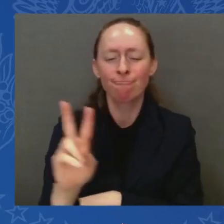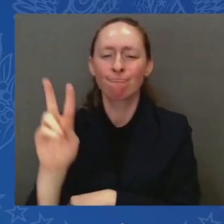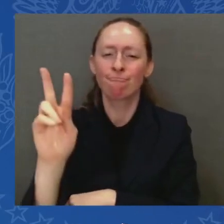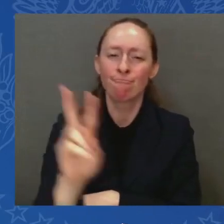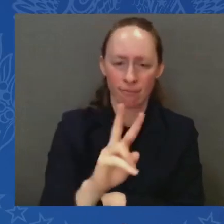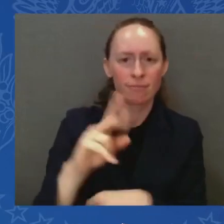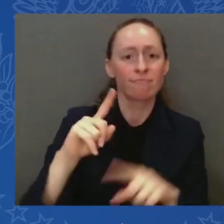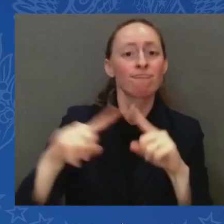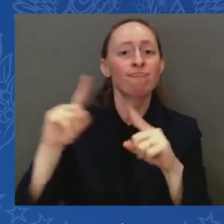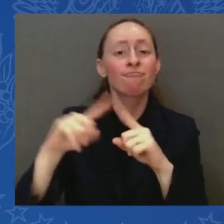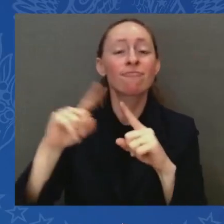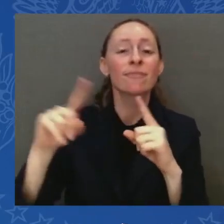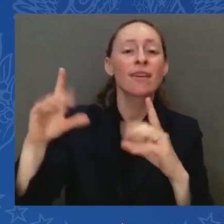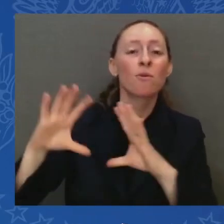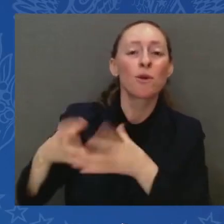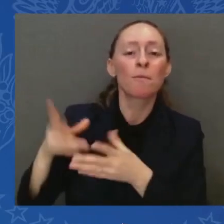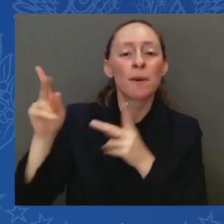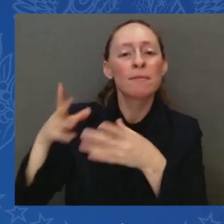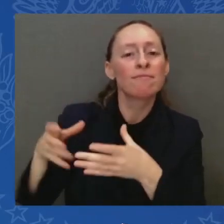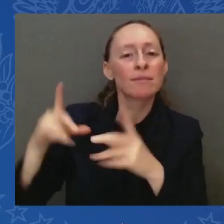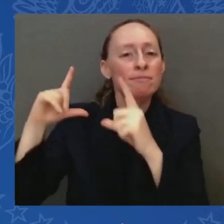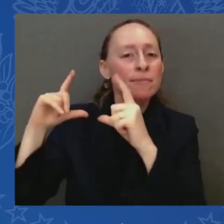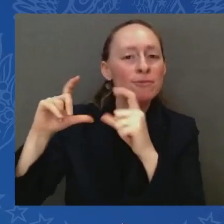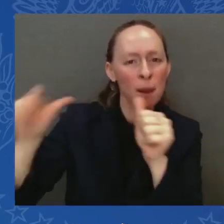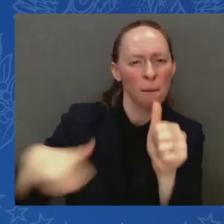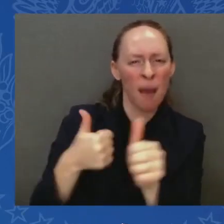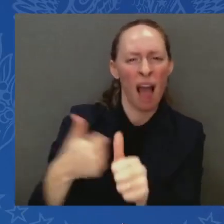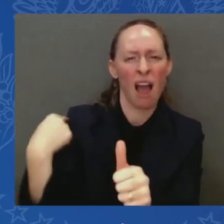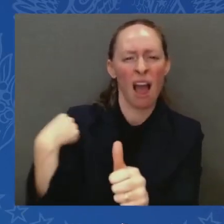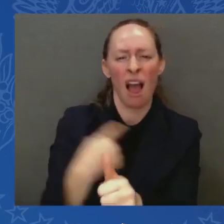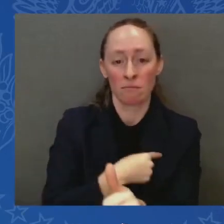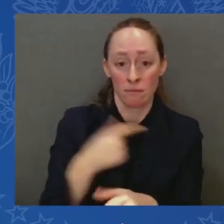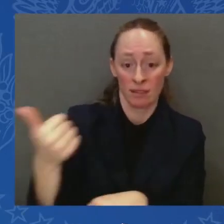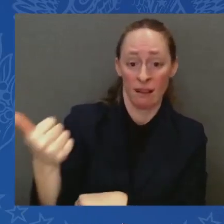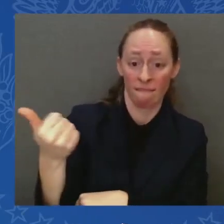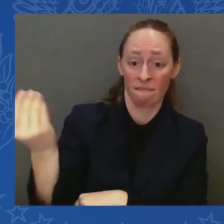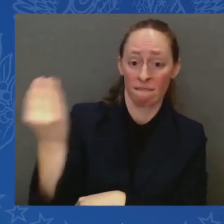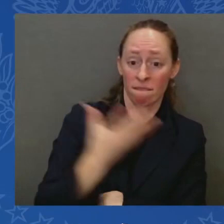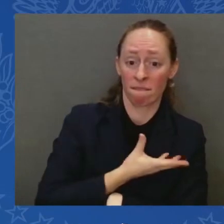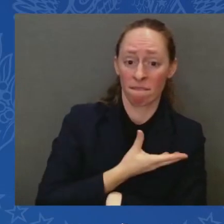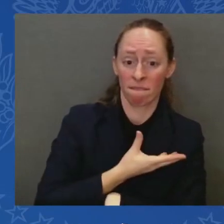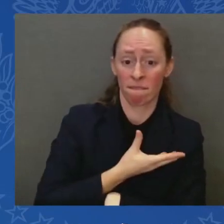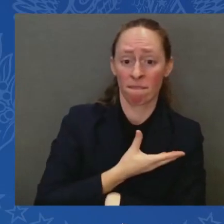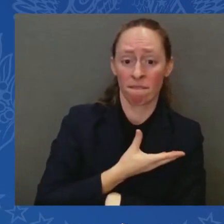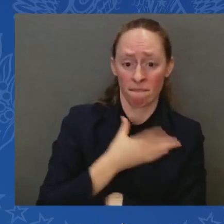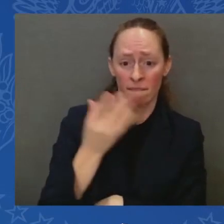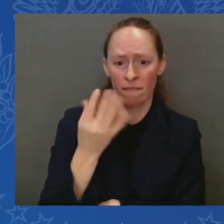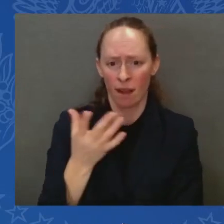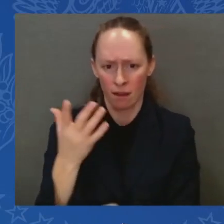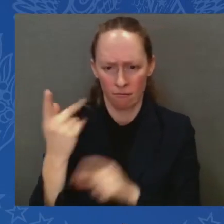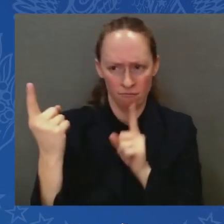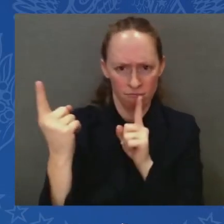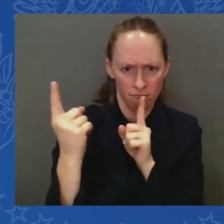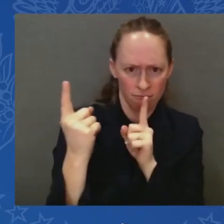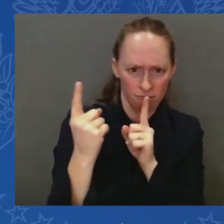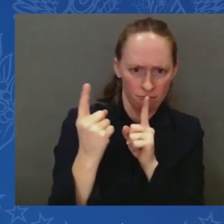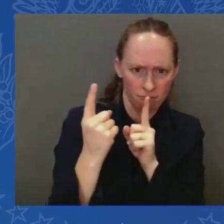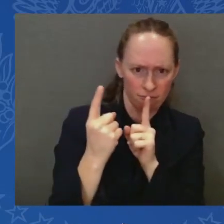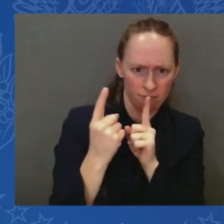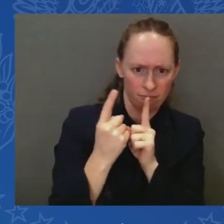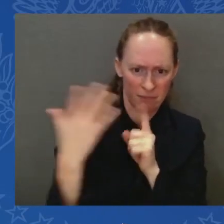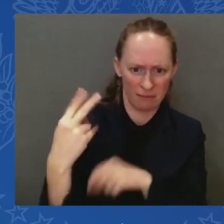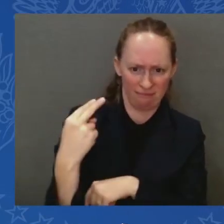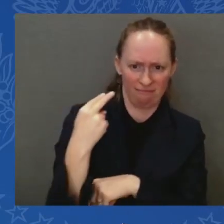said to me, knowing I'd hear her, why do you look so worried, Senator Biden? And I said,